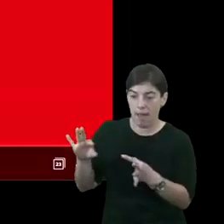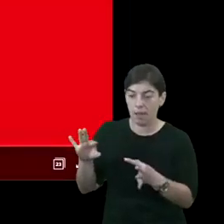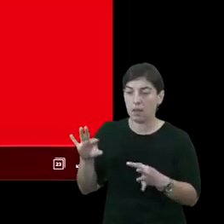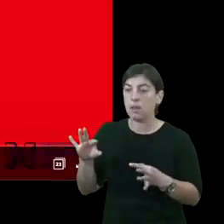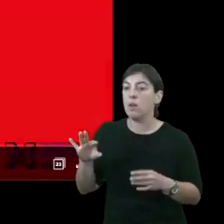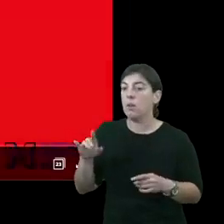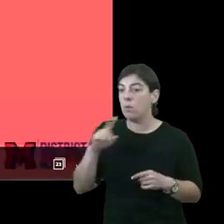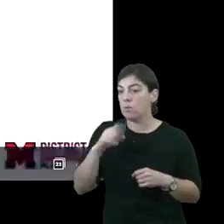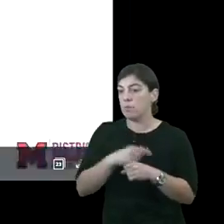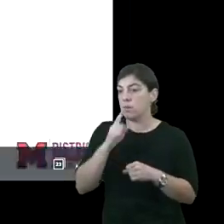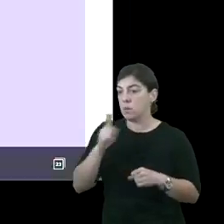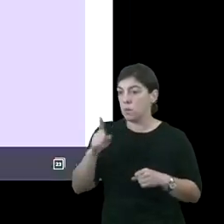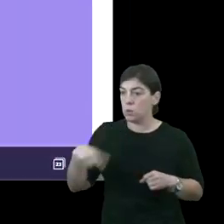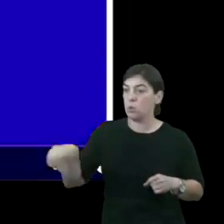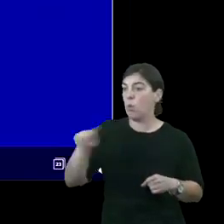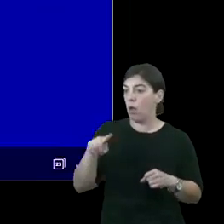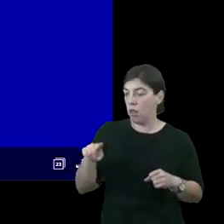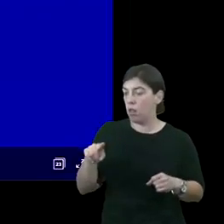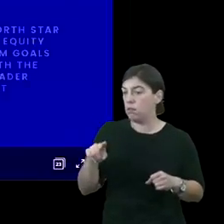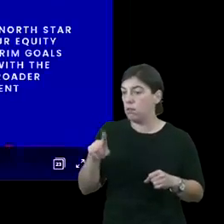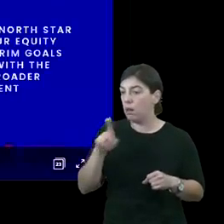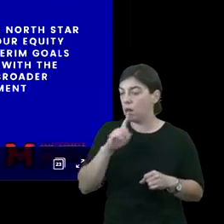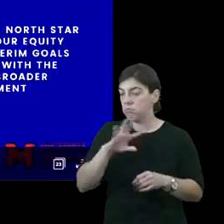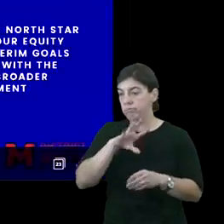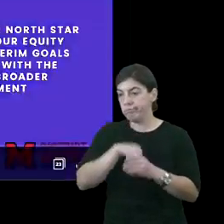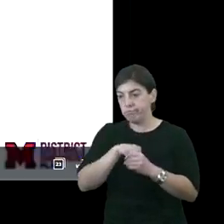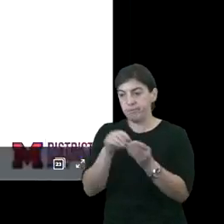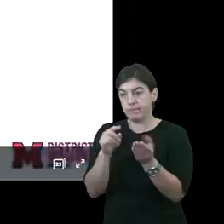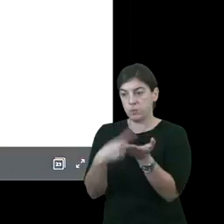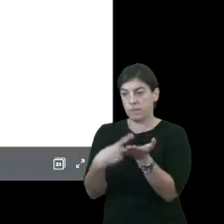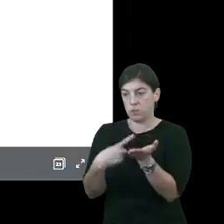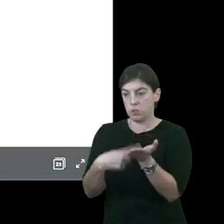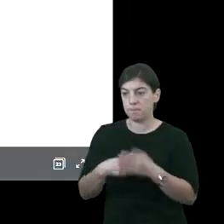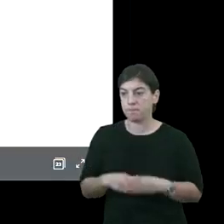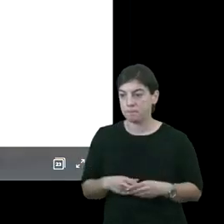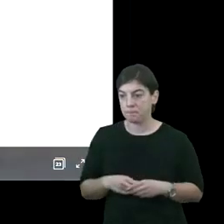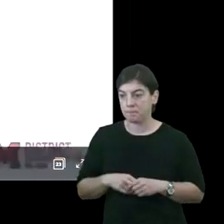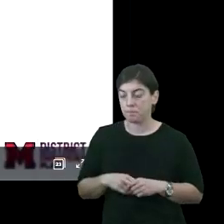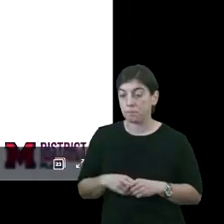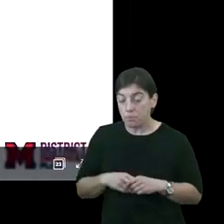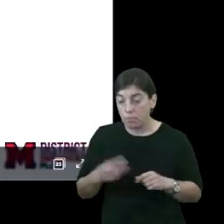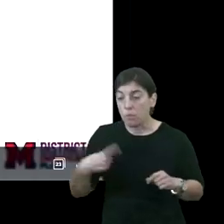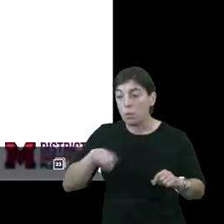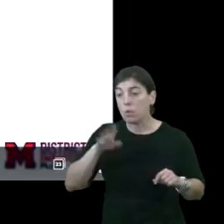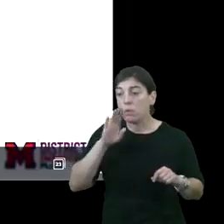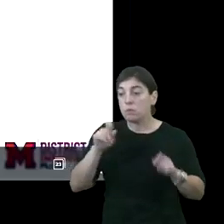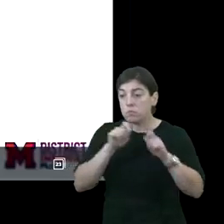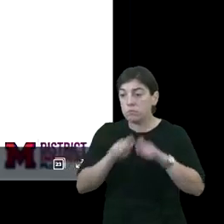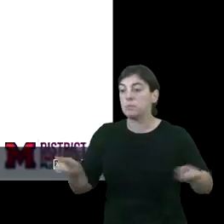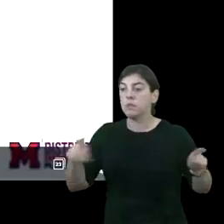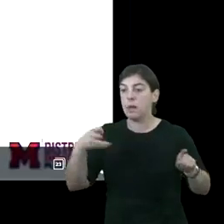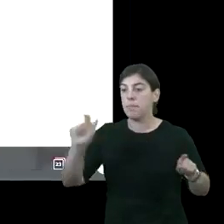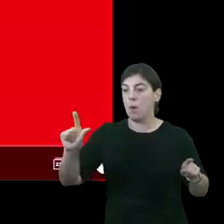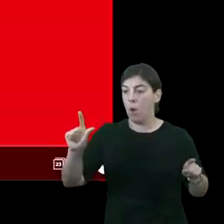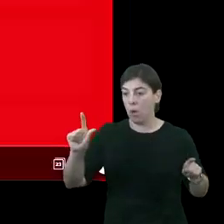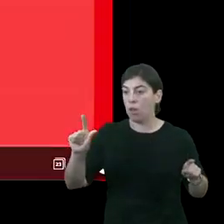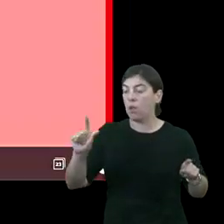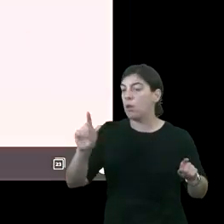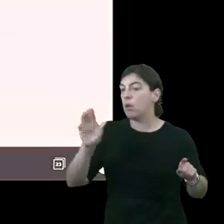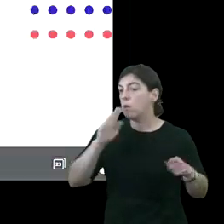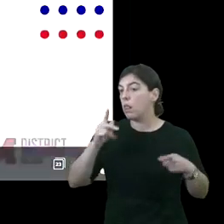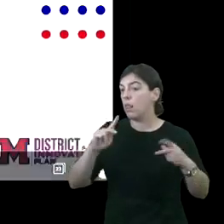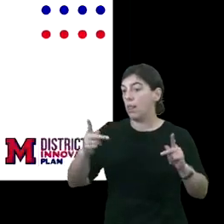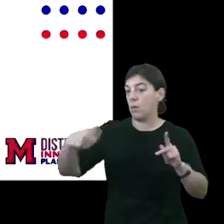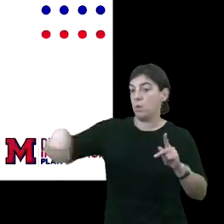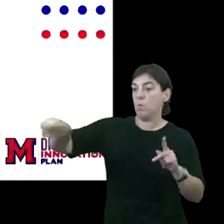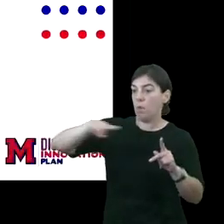want to make sure that you are a part of the conversation. We will launch a poll, which will allow